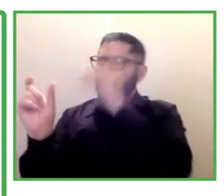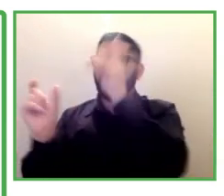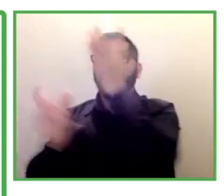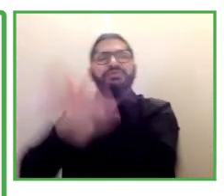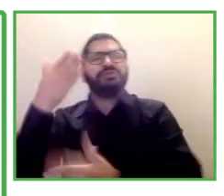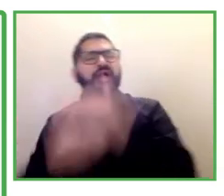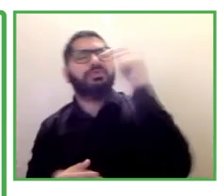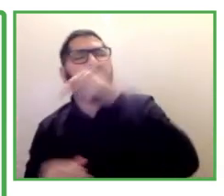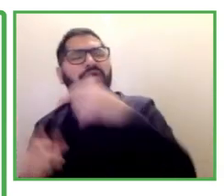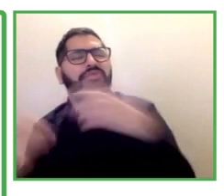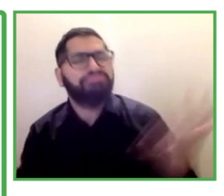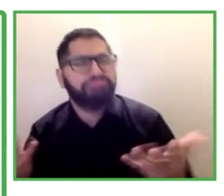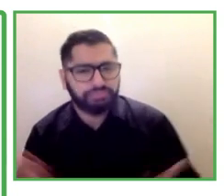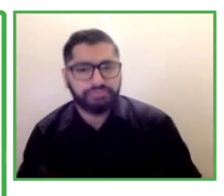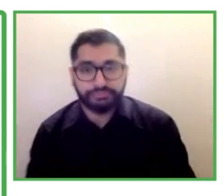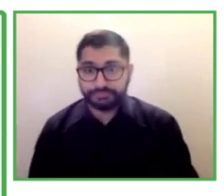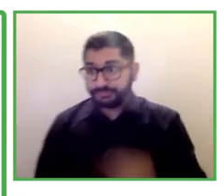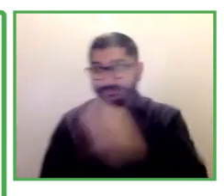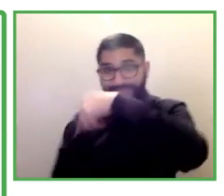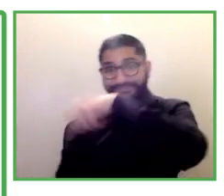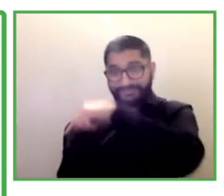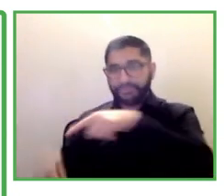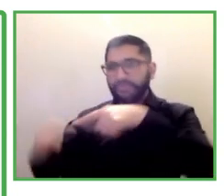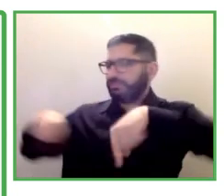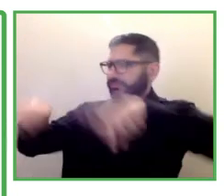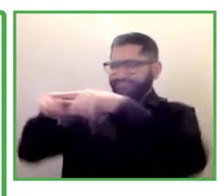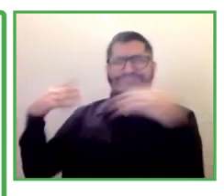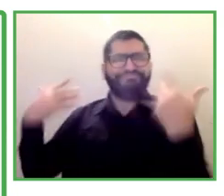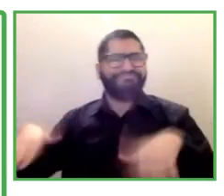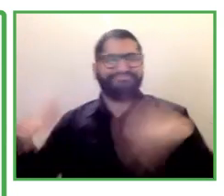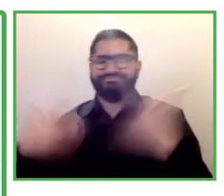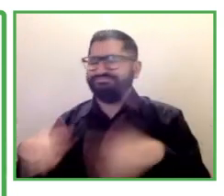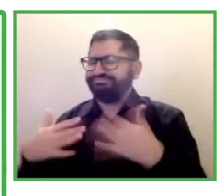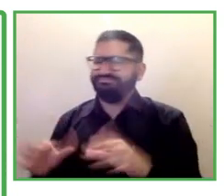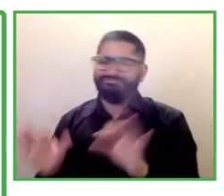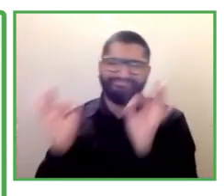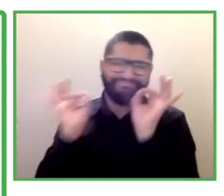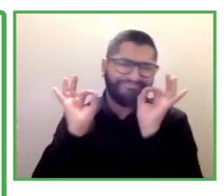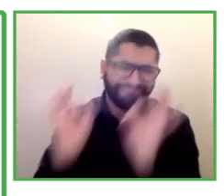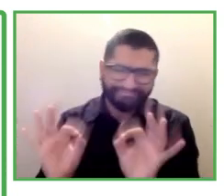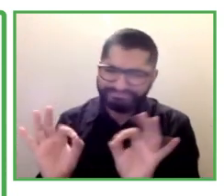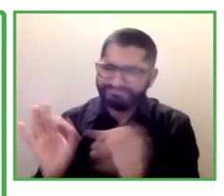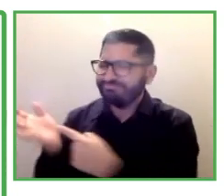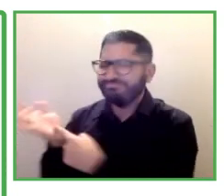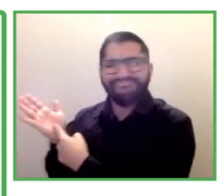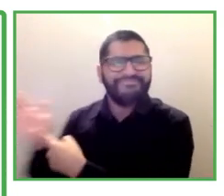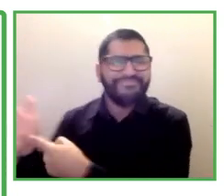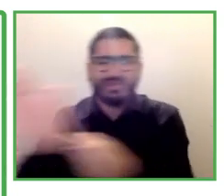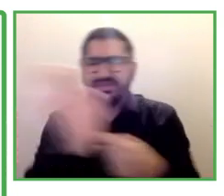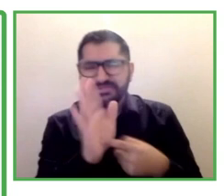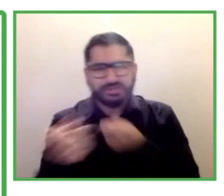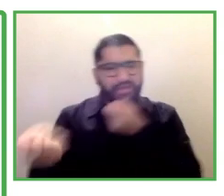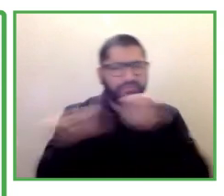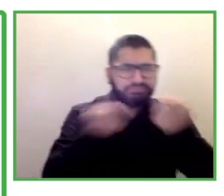market um but also contributing to the culture and development of an inclusive organization in general